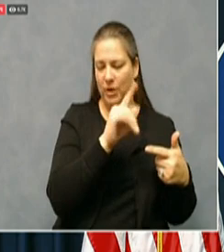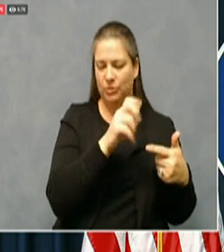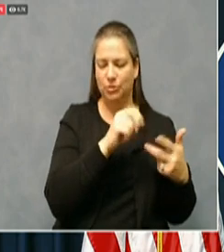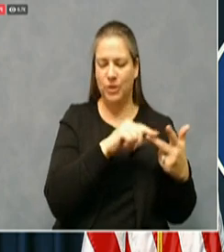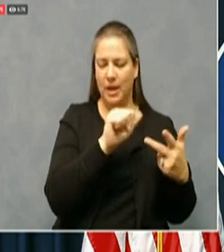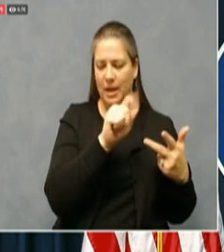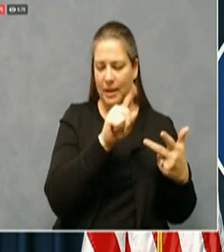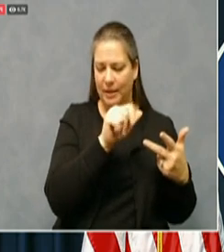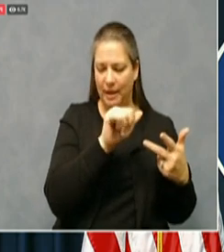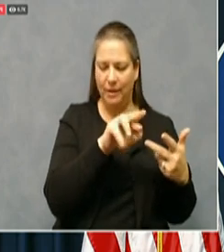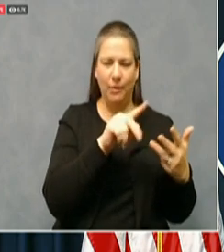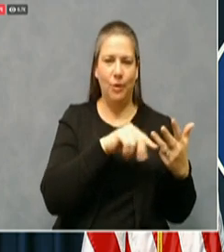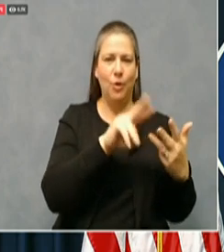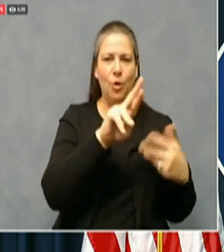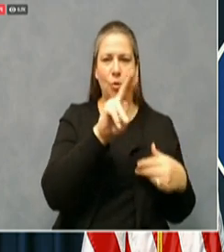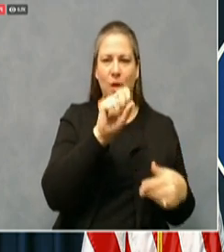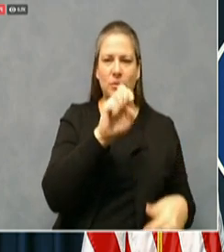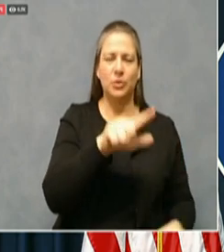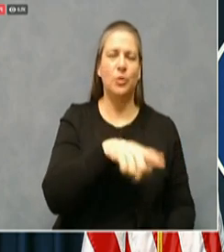and Nicholas.